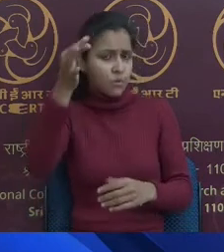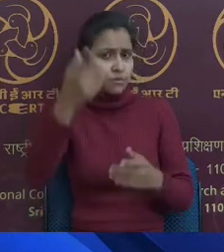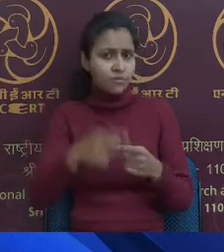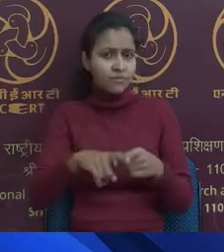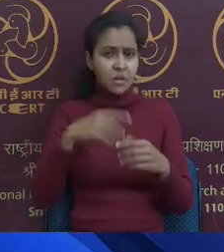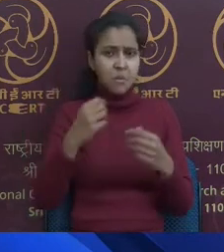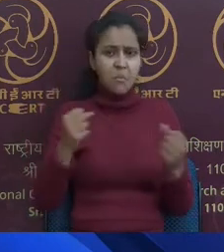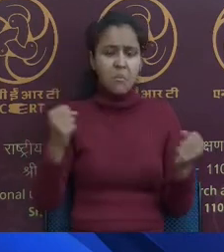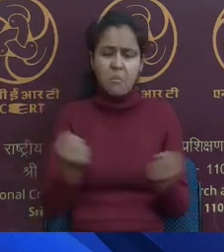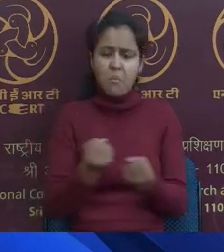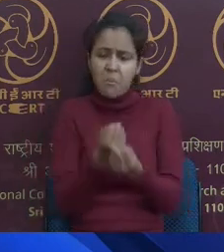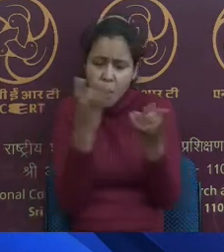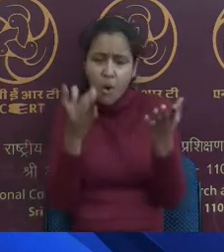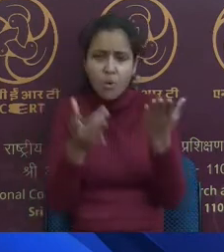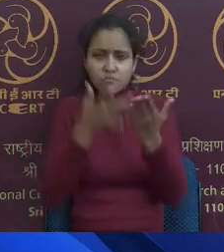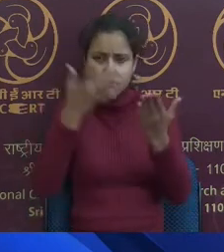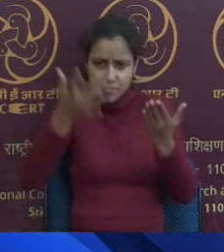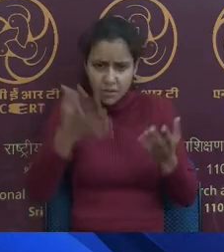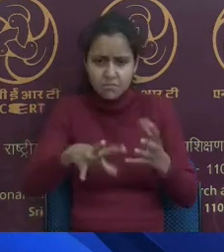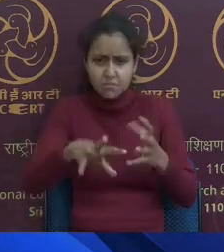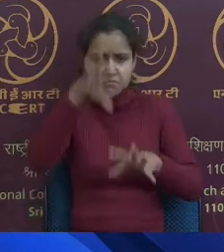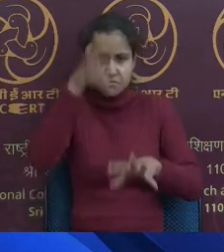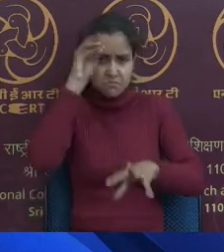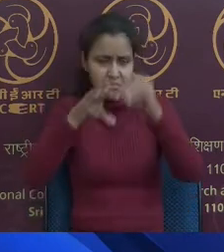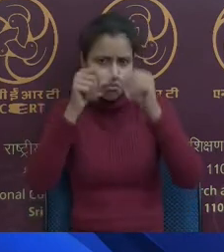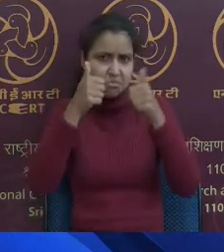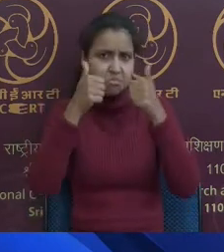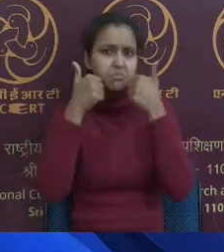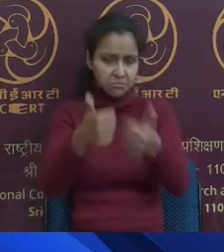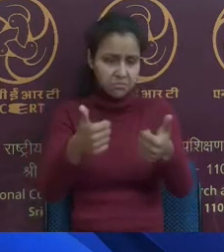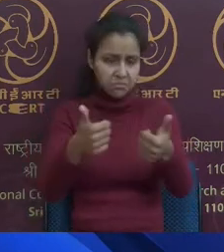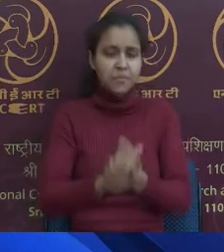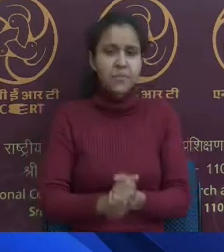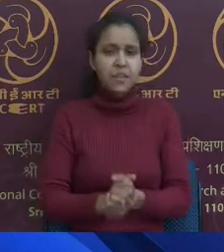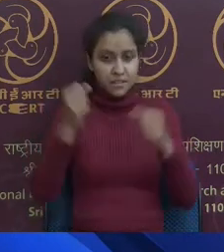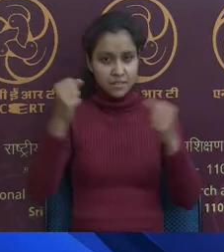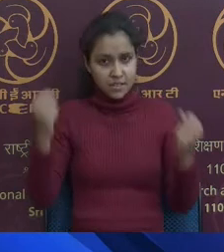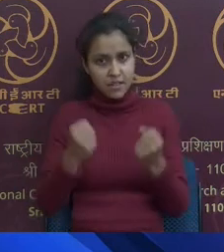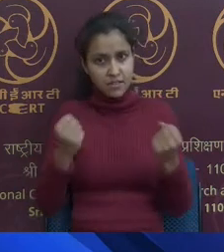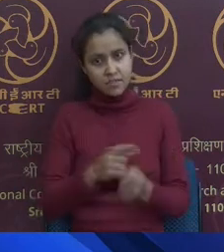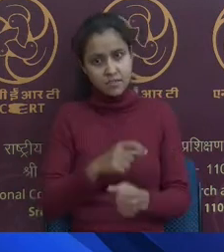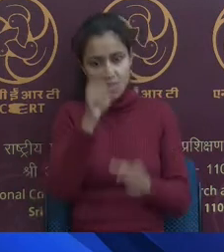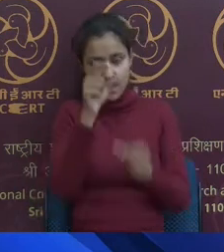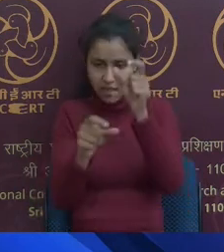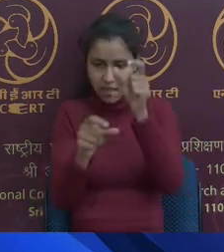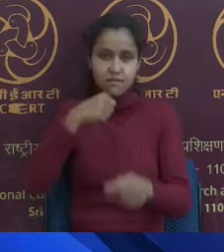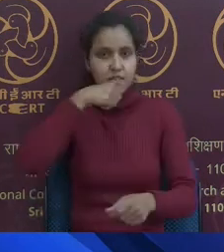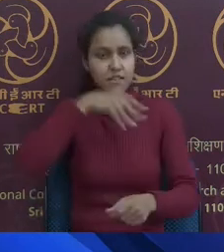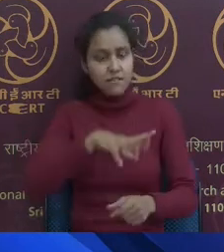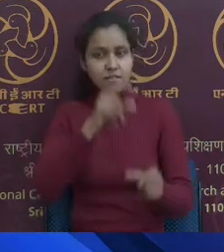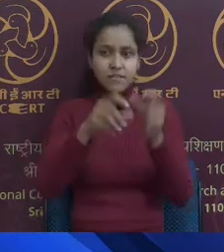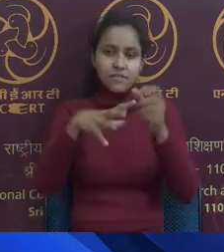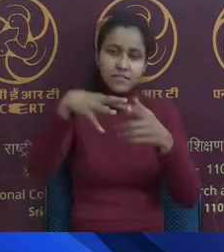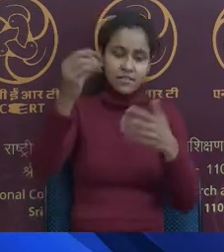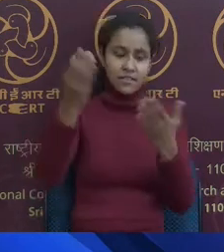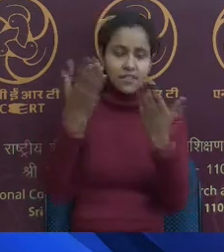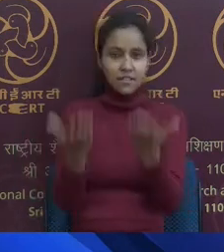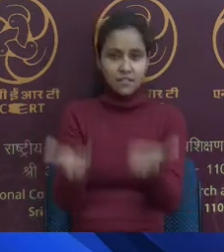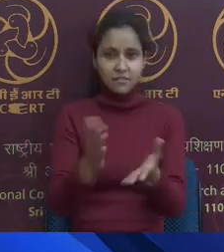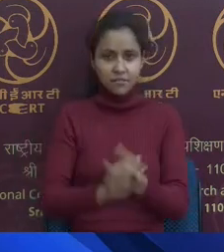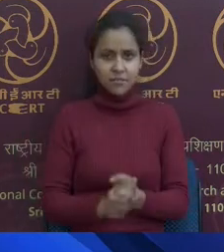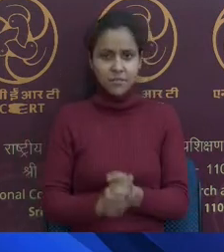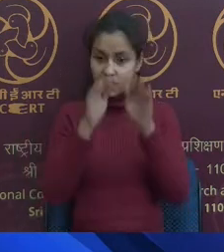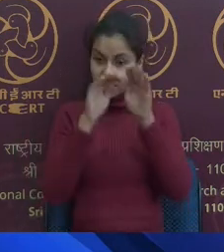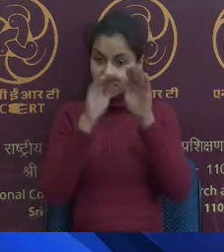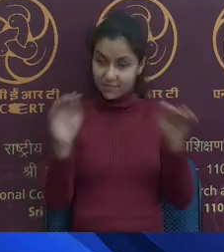itself will make this more scalable and affordable to every youngster outside, wherein there will be no child left behind and